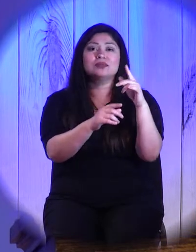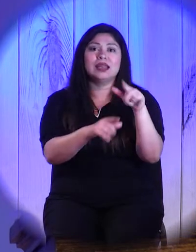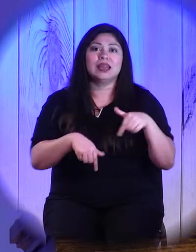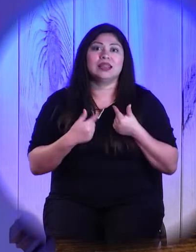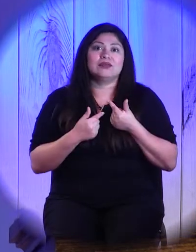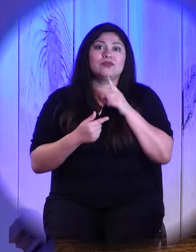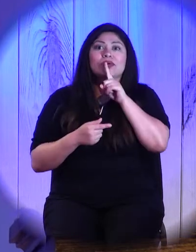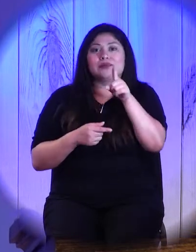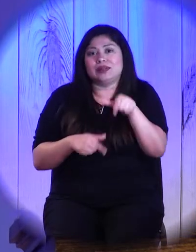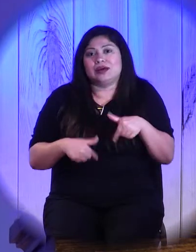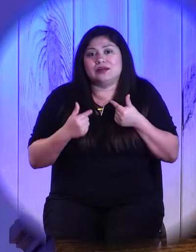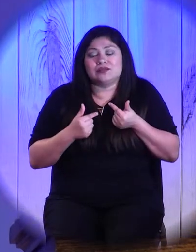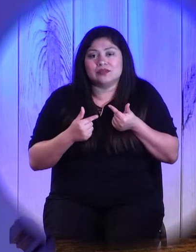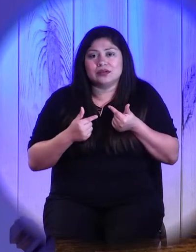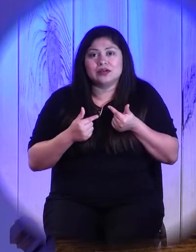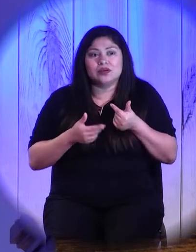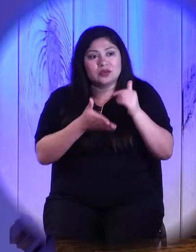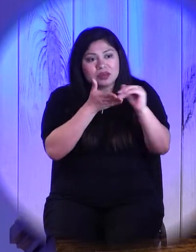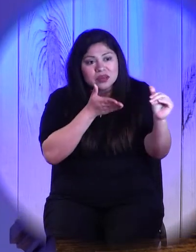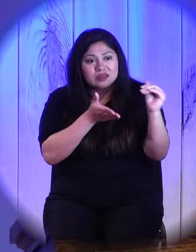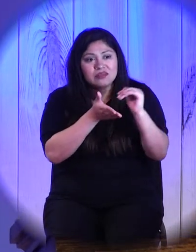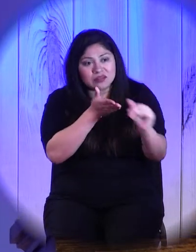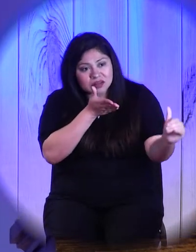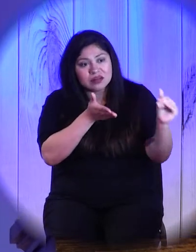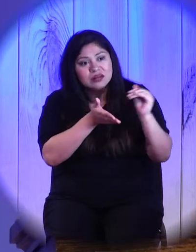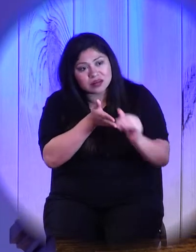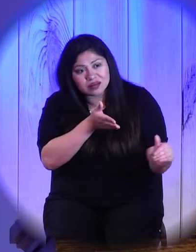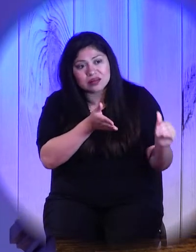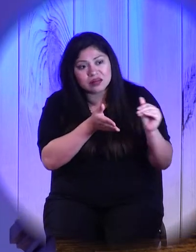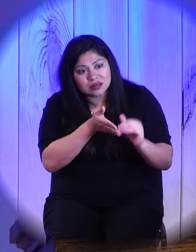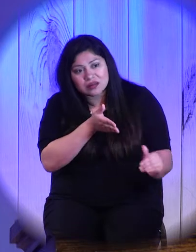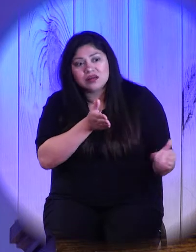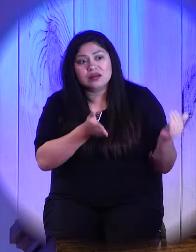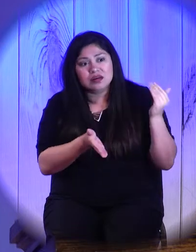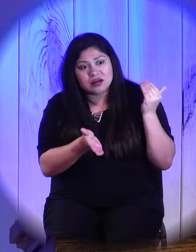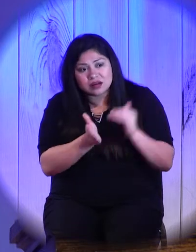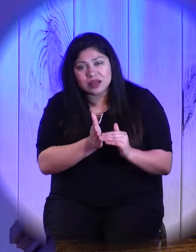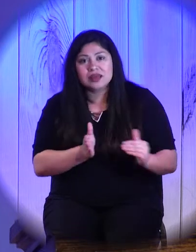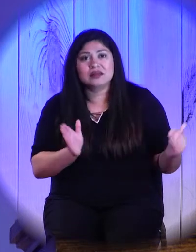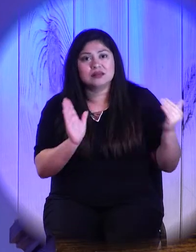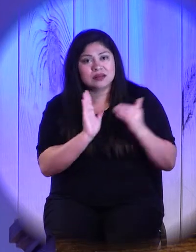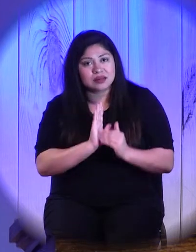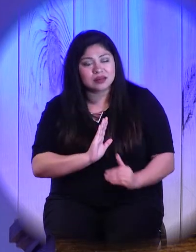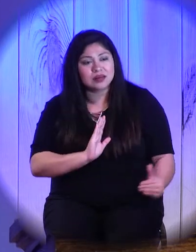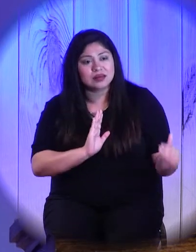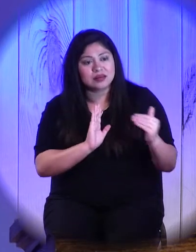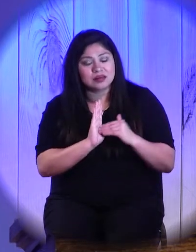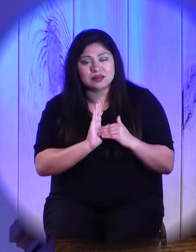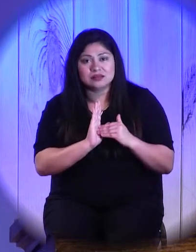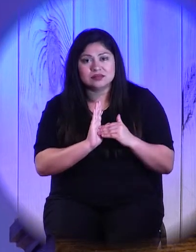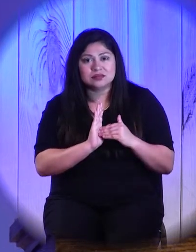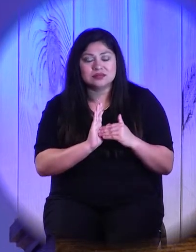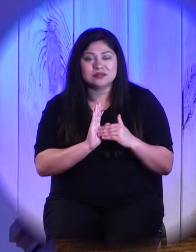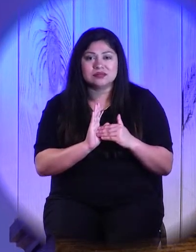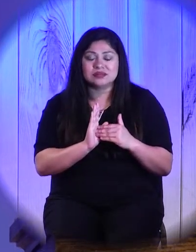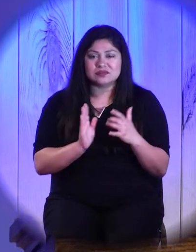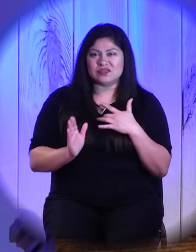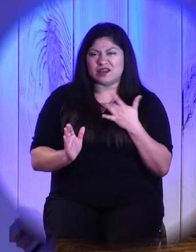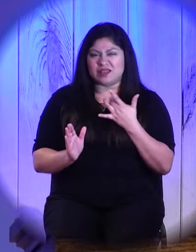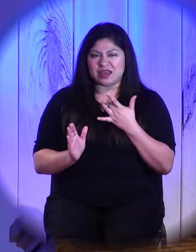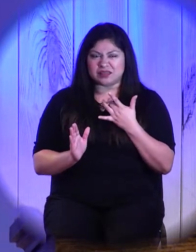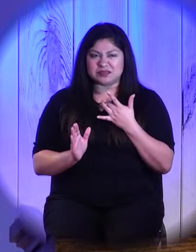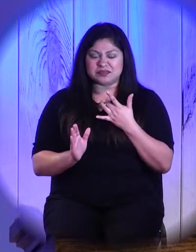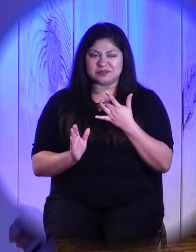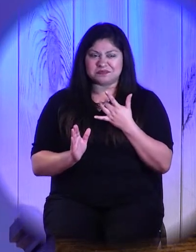and over and over again, it just doesn't feel like it would really work for us. Again, we are